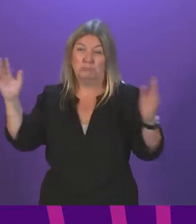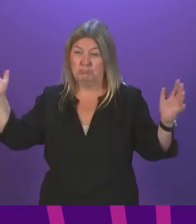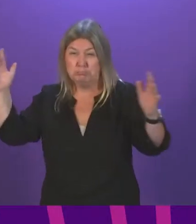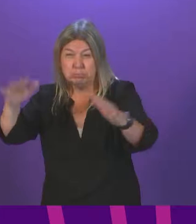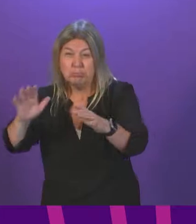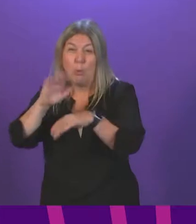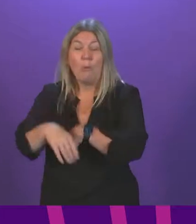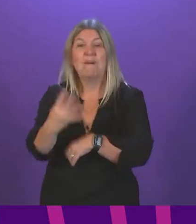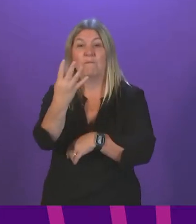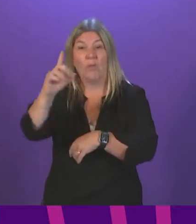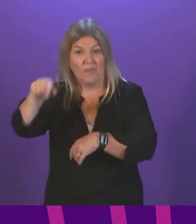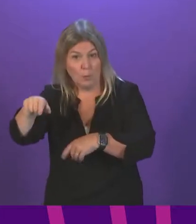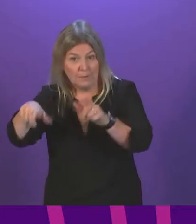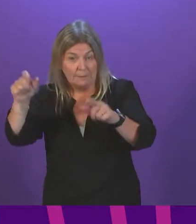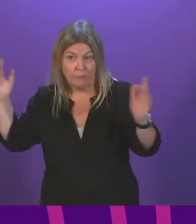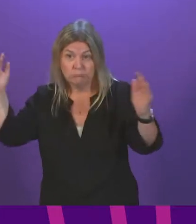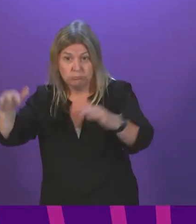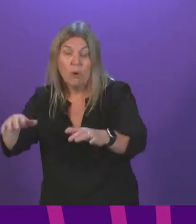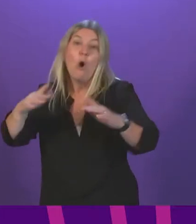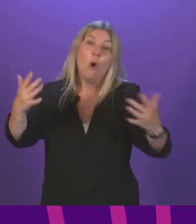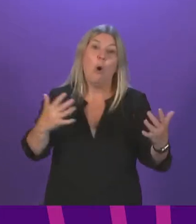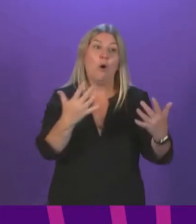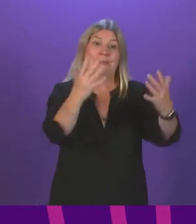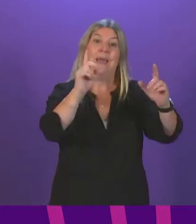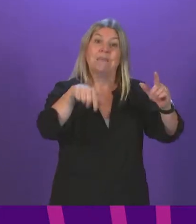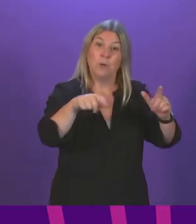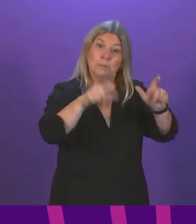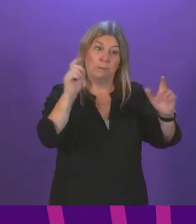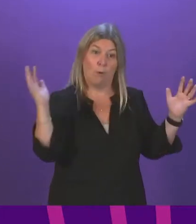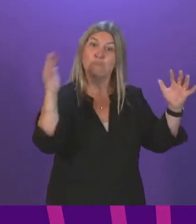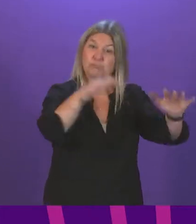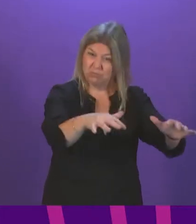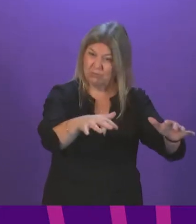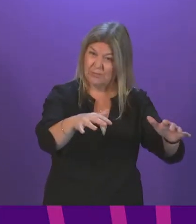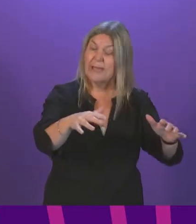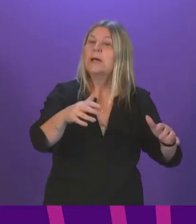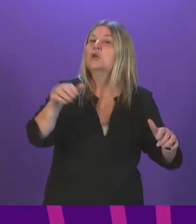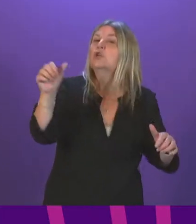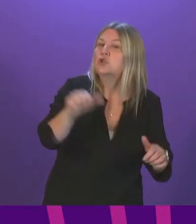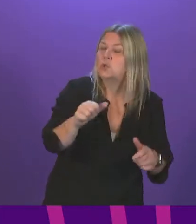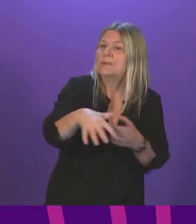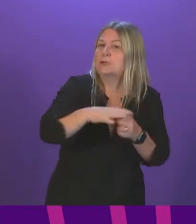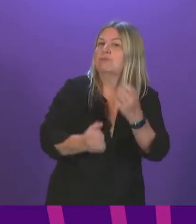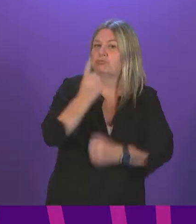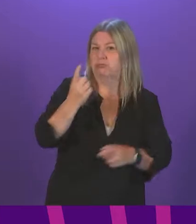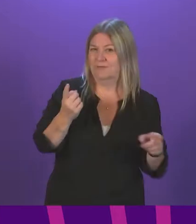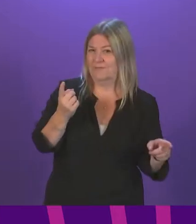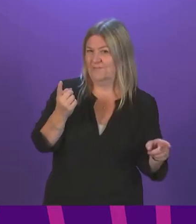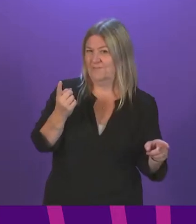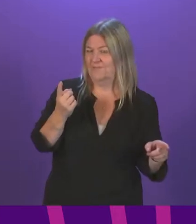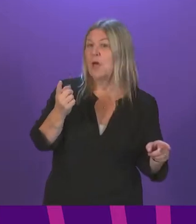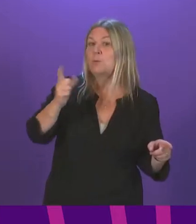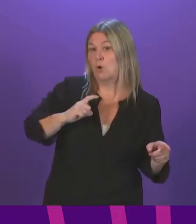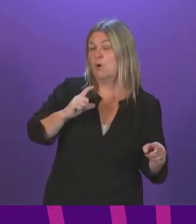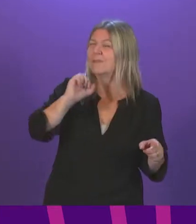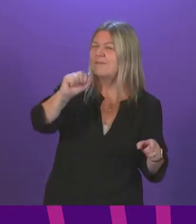or more attendees, and any settings with 10,000 or more attendees, should the circumstances arise because of the level of